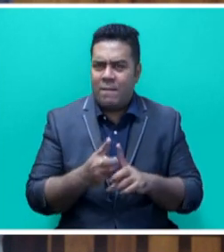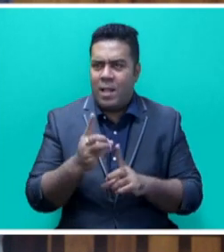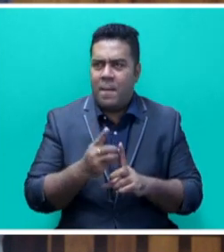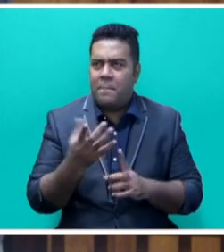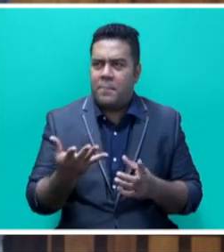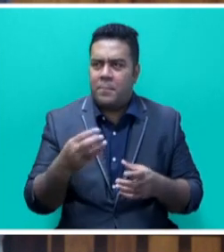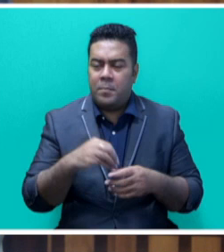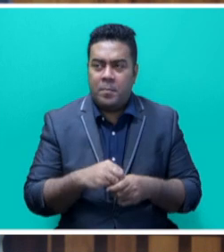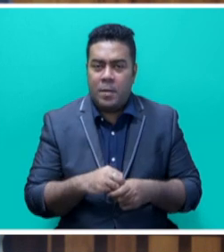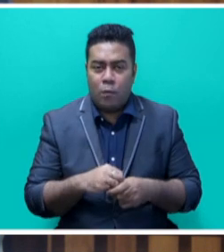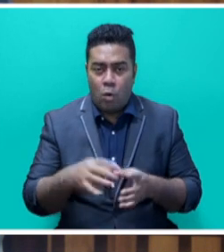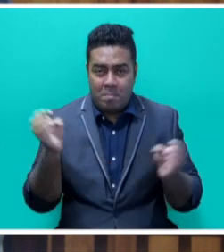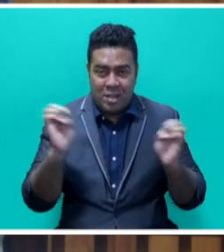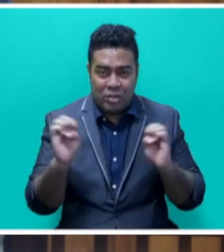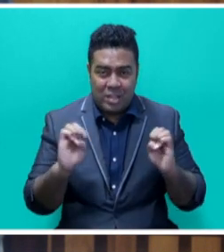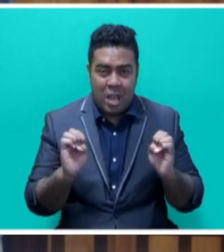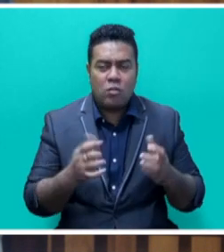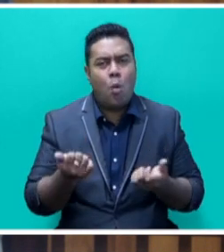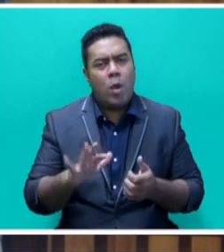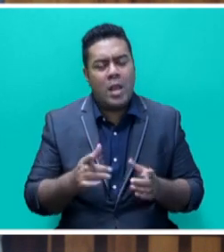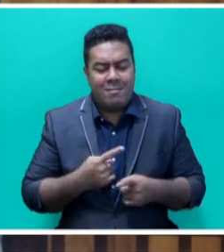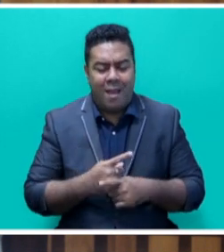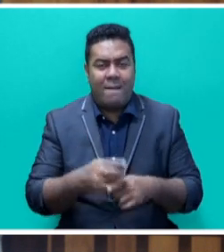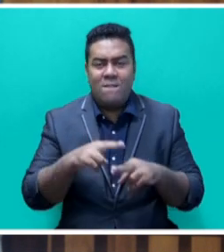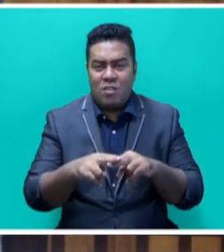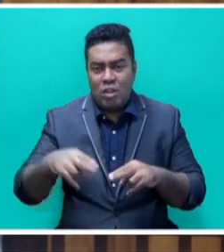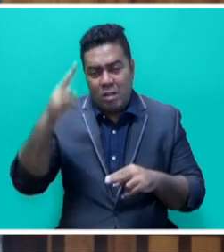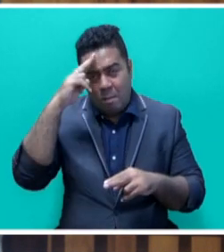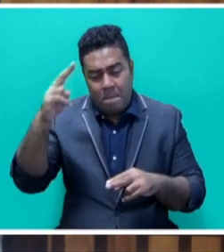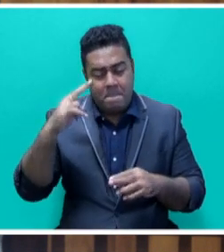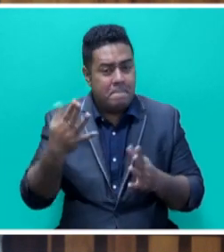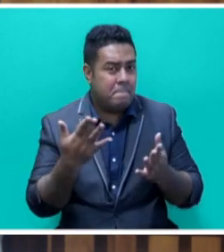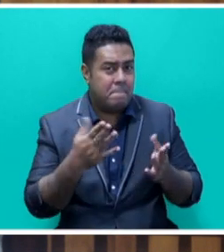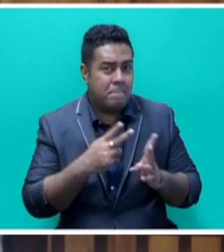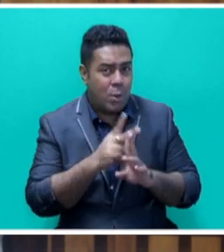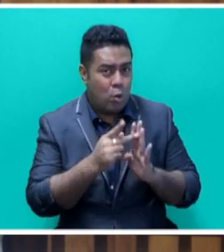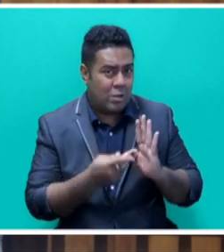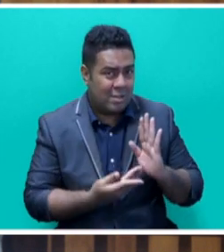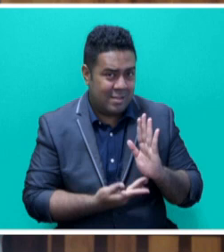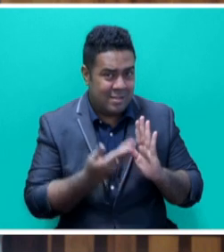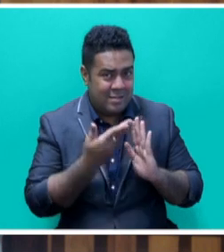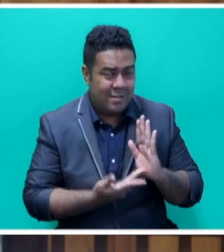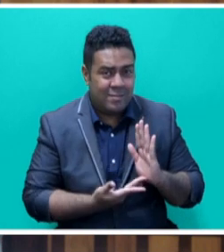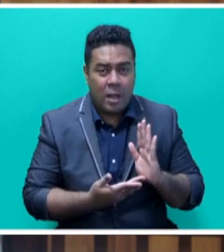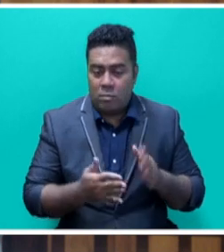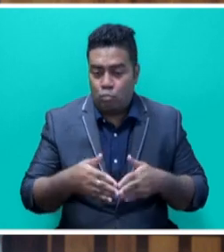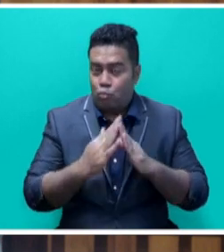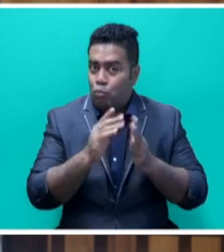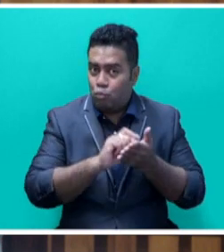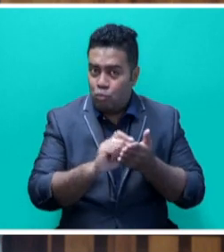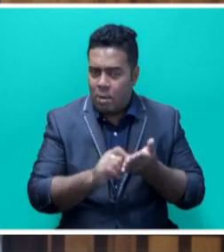of this emergency. It is already guiding Fiji's national priorities going into COP26, and its enactment will give us a strong legal